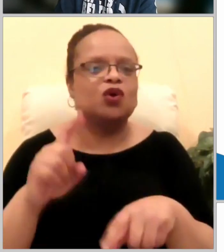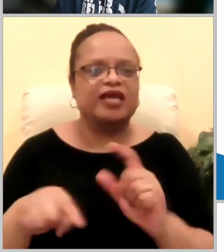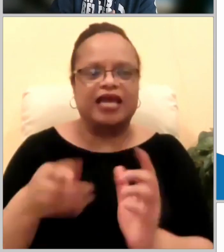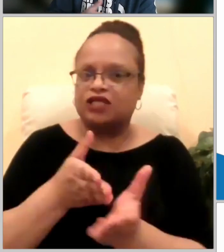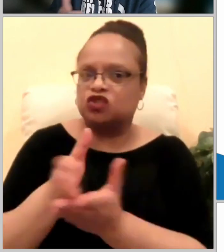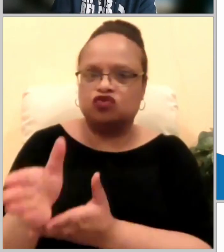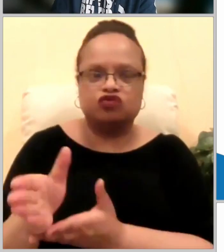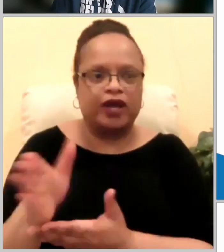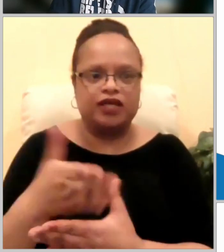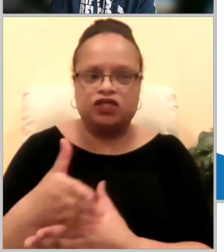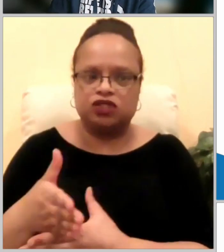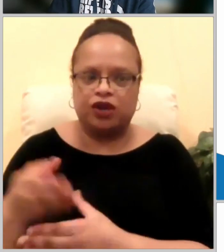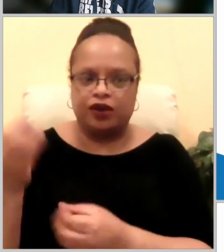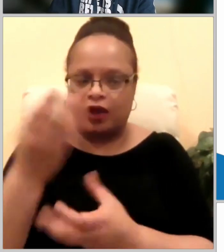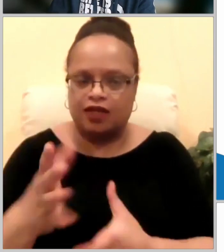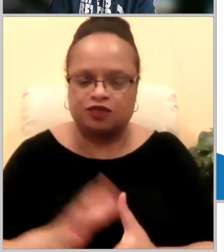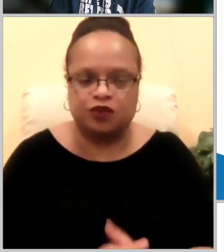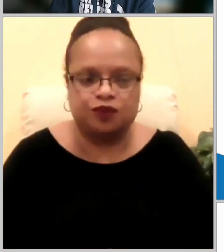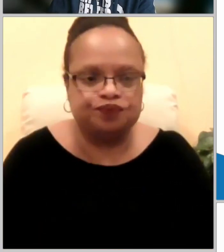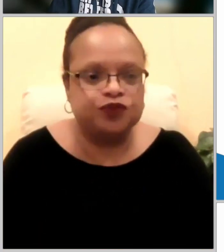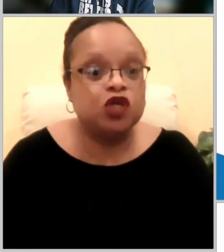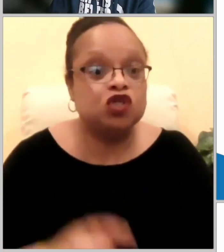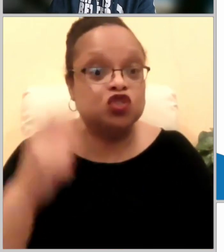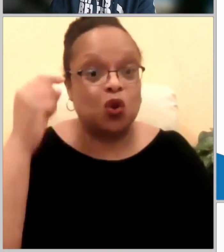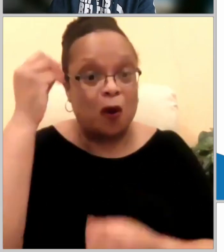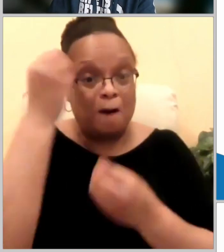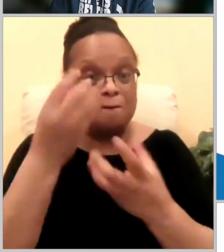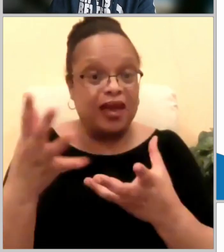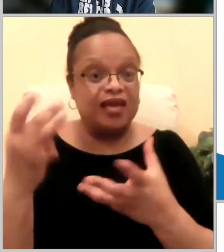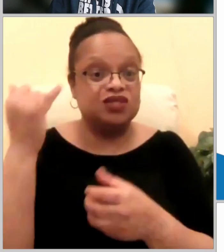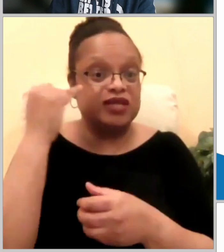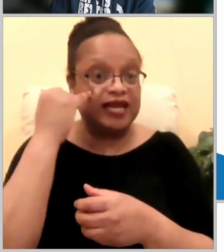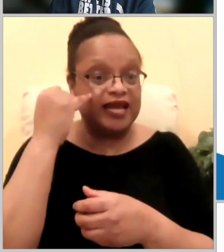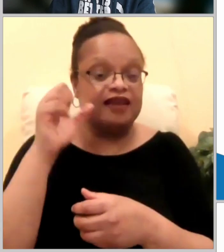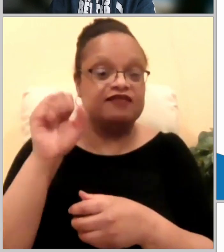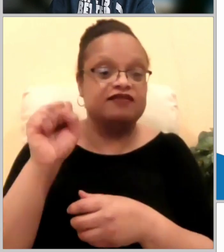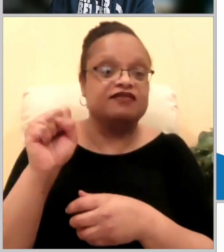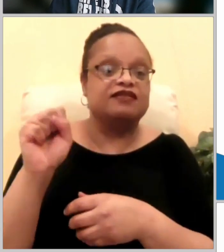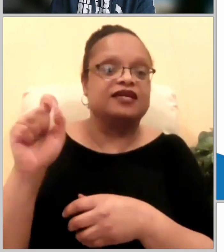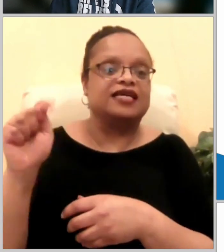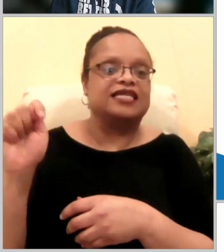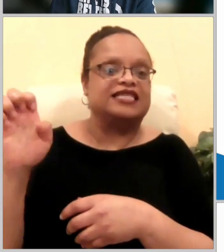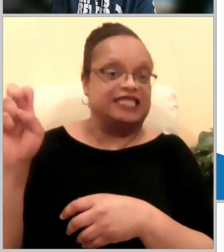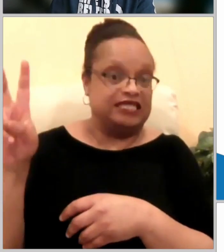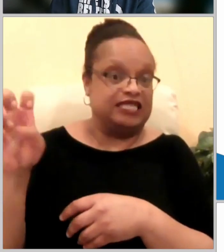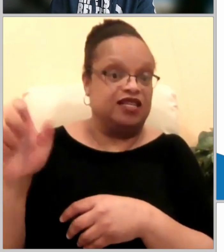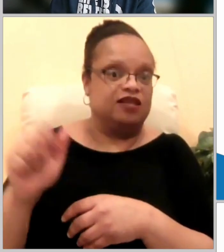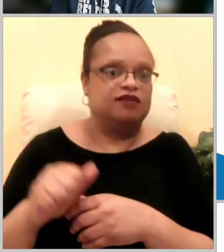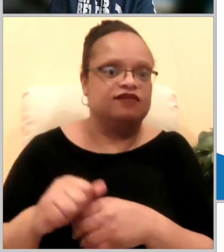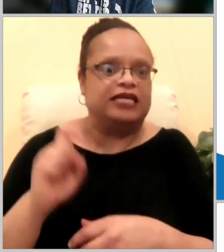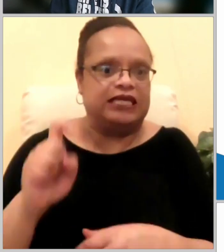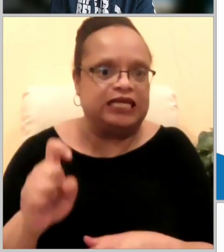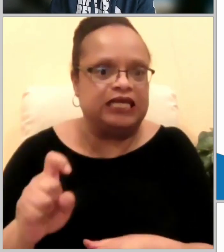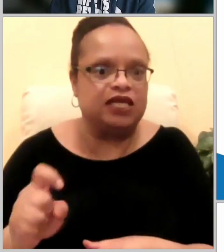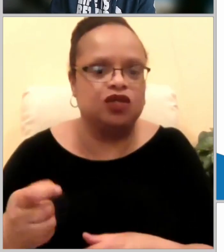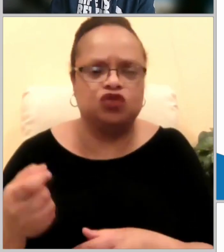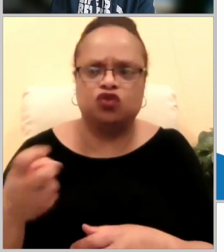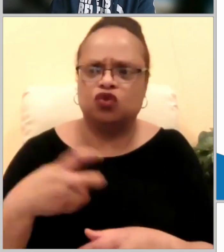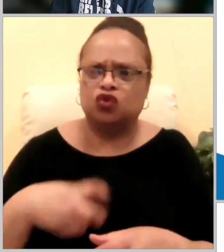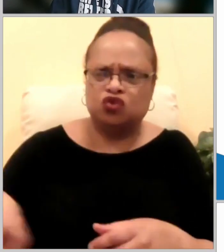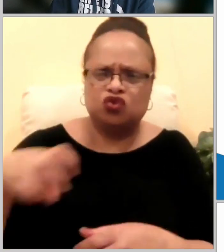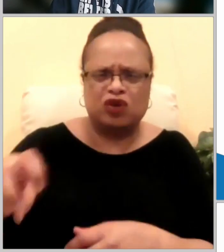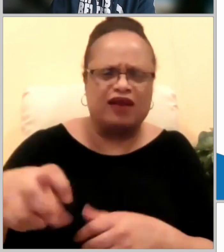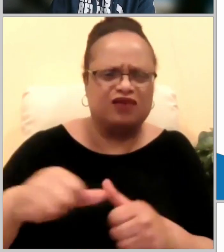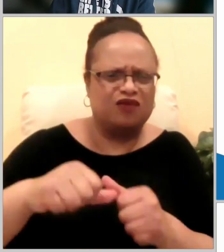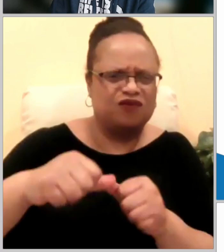it would have taken months for us to get updates on his great work and that is the benefit of technology today and how convenient it